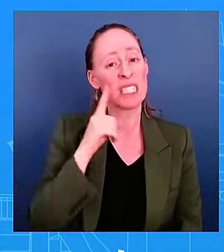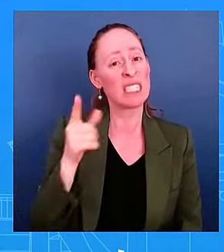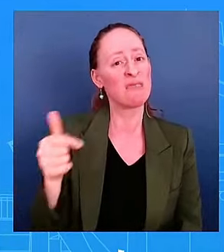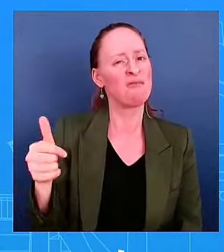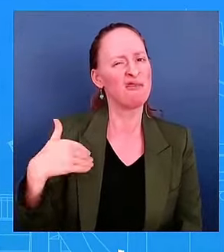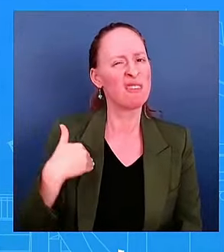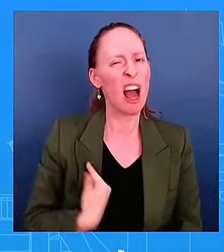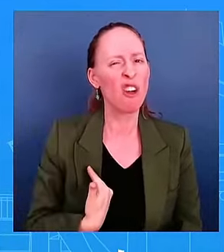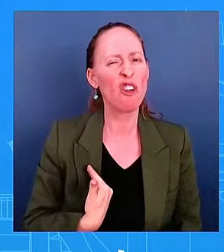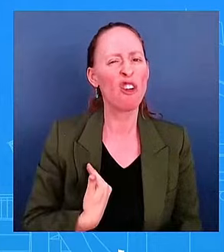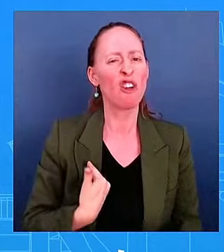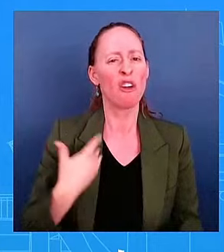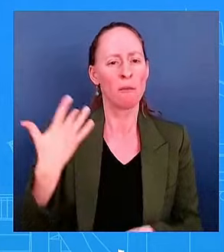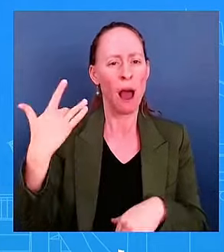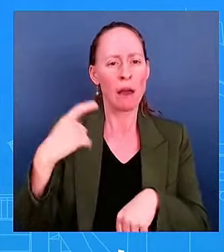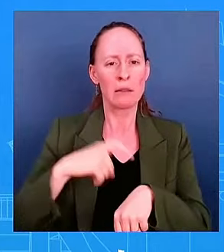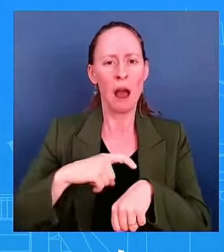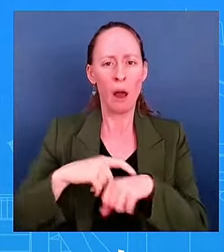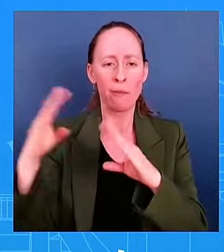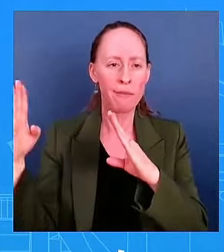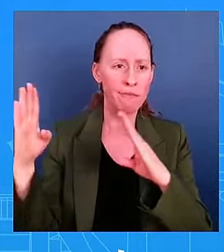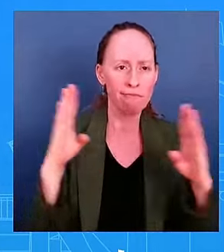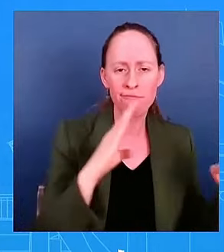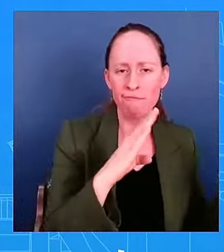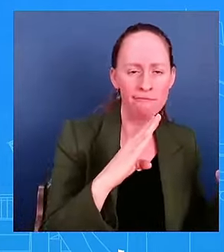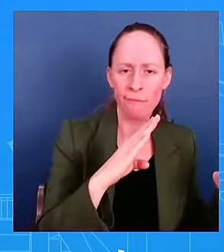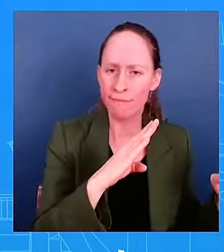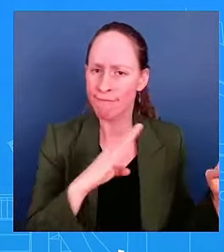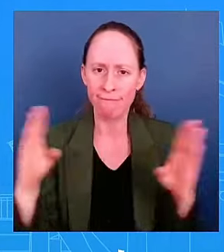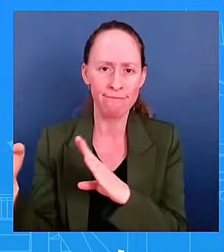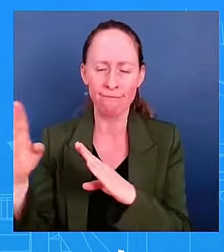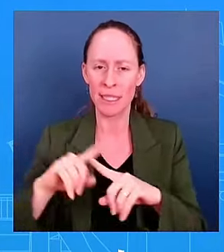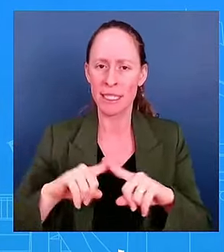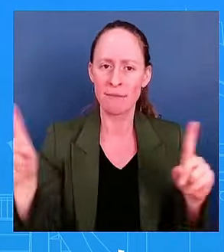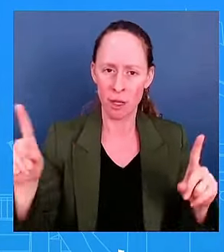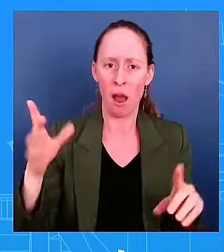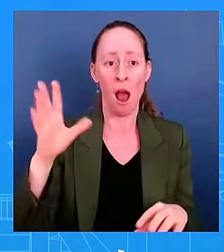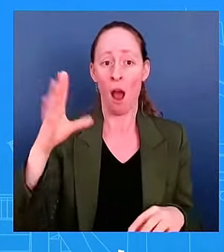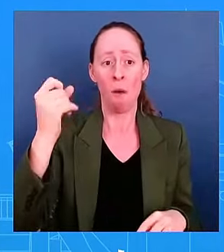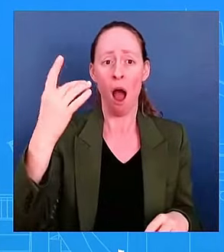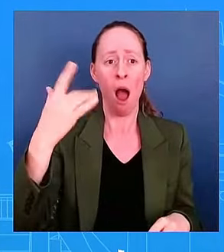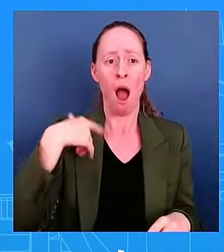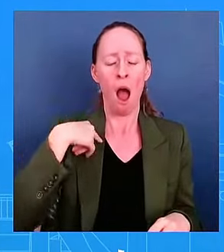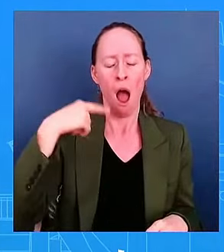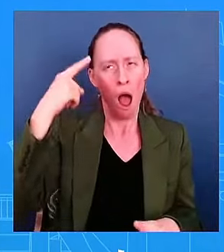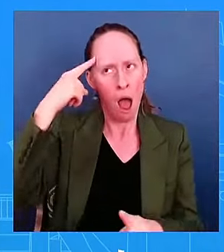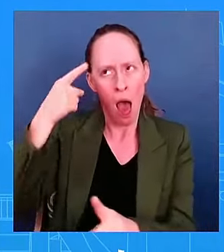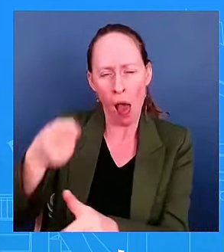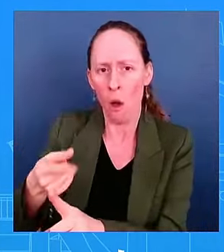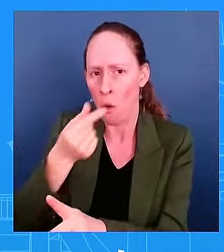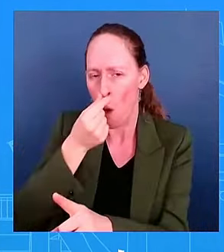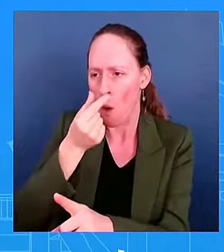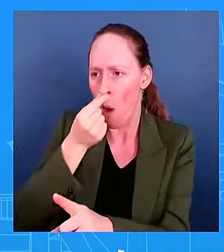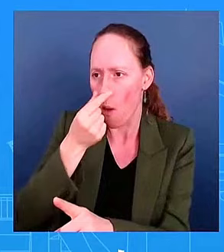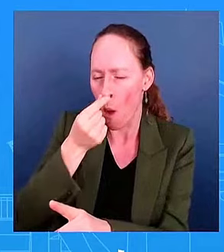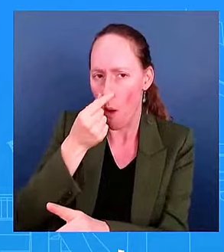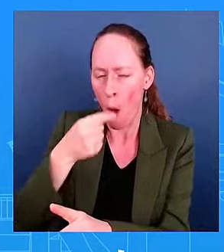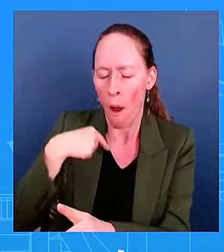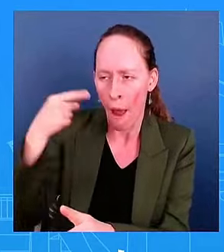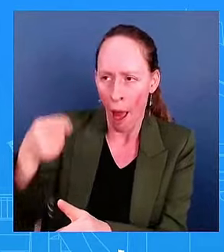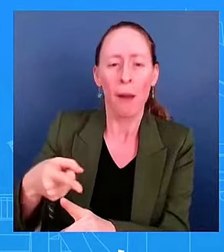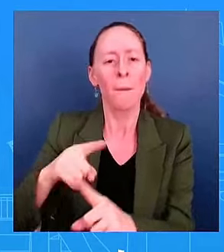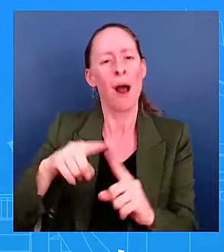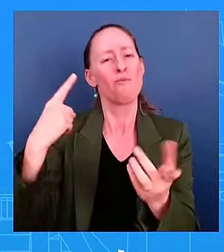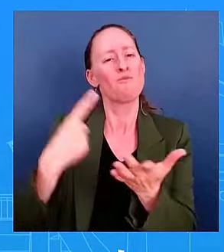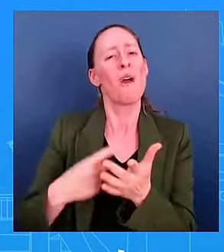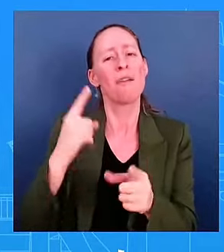so focused, I was so focused on the call, on the cold. And that's what I kind of leaned into and talked about. But yes, his schedule did have something to do with it. It